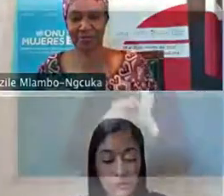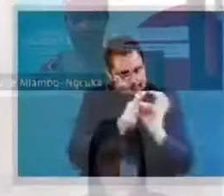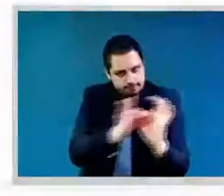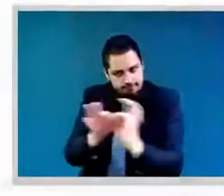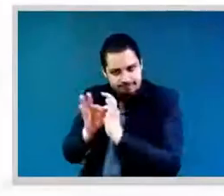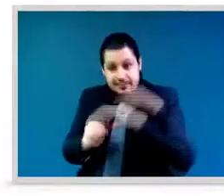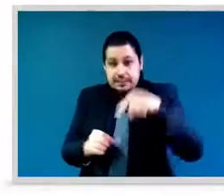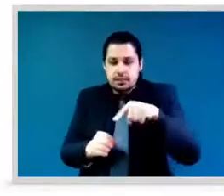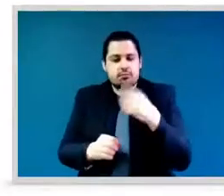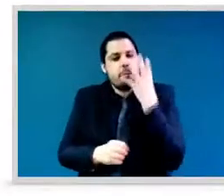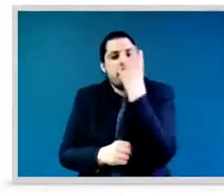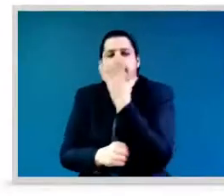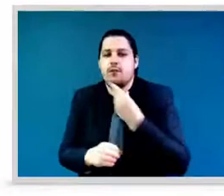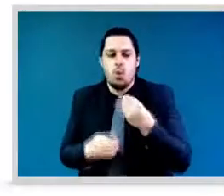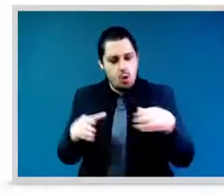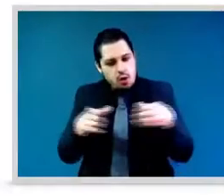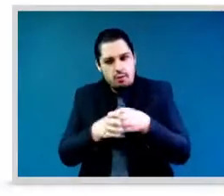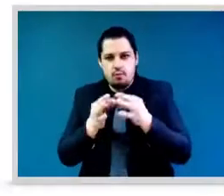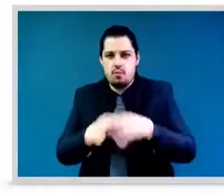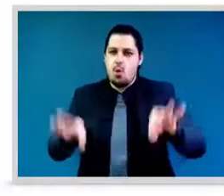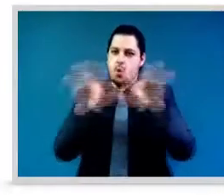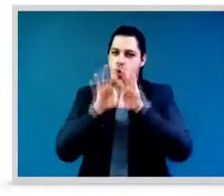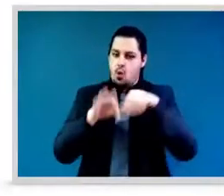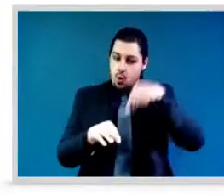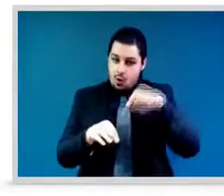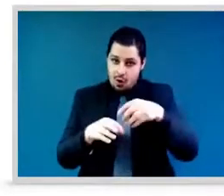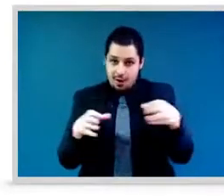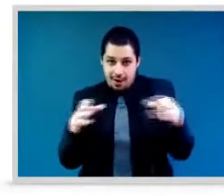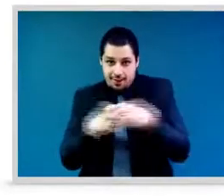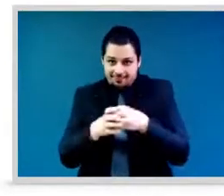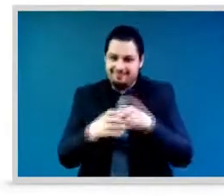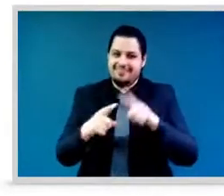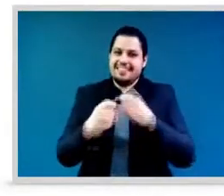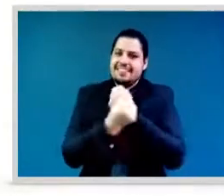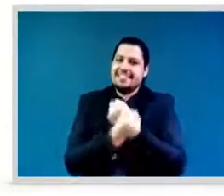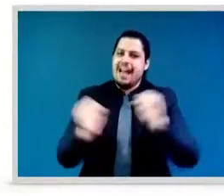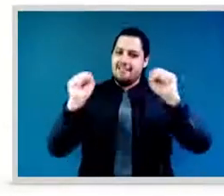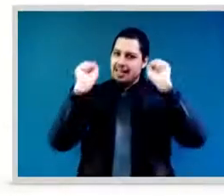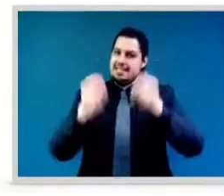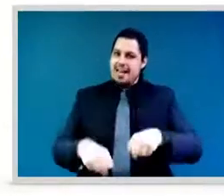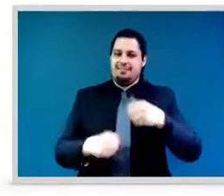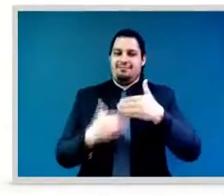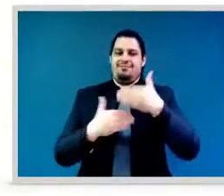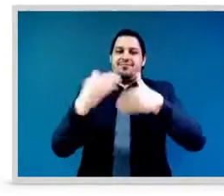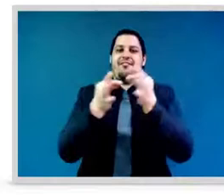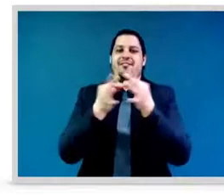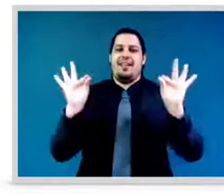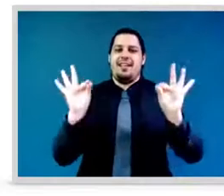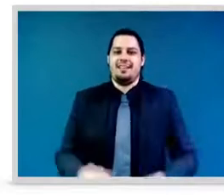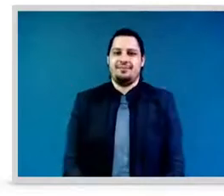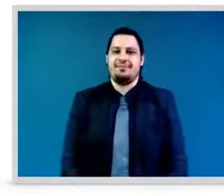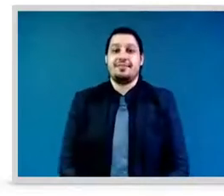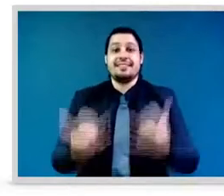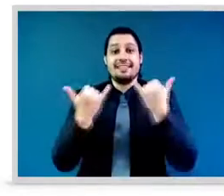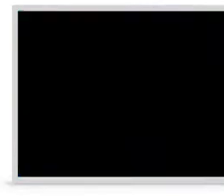Such incredible words. I want to follow up on your mention of opening doors and paying it forward and